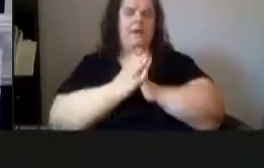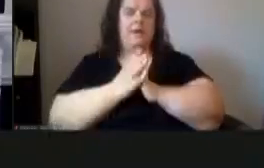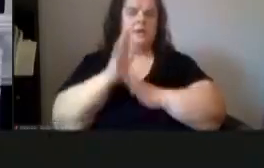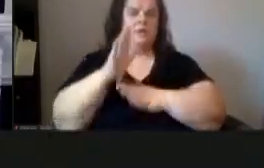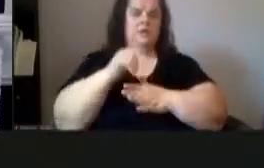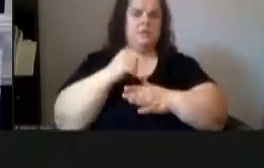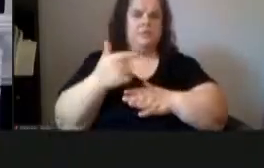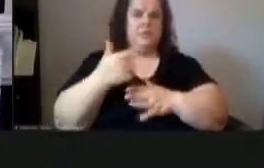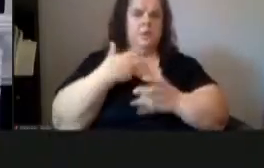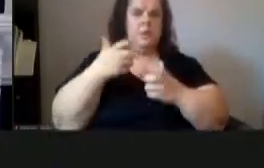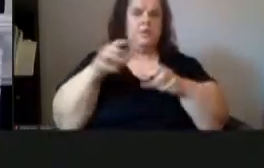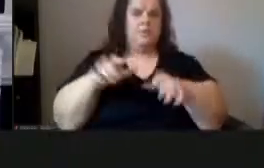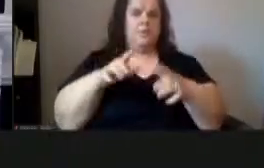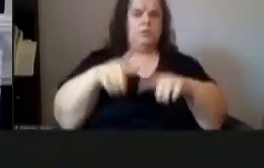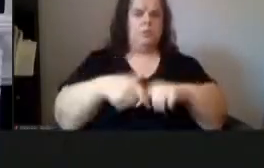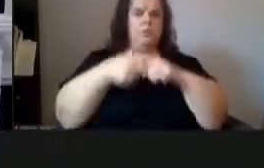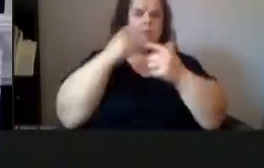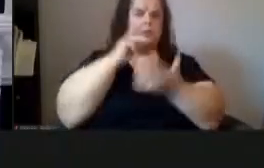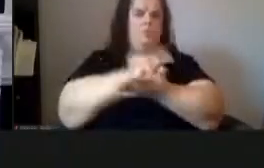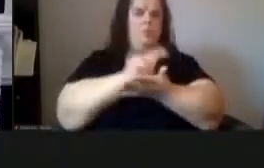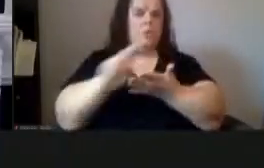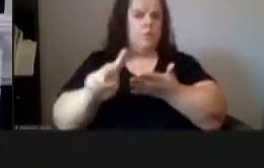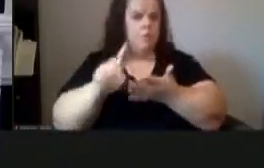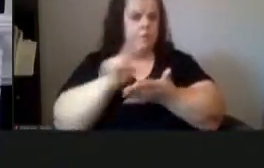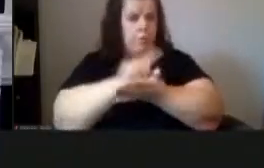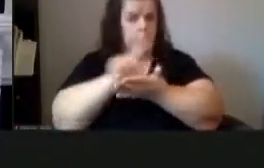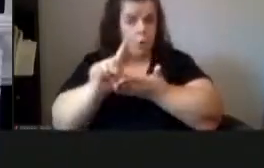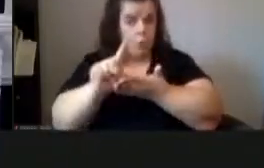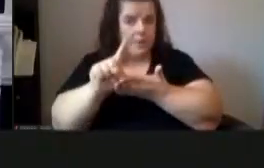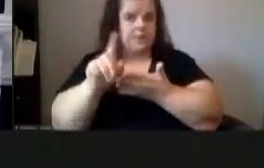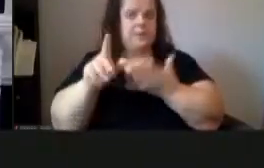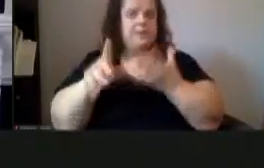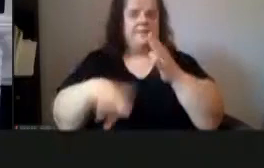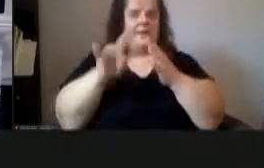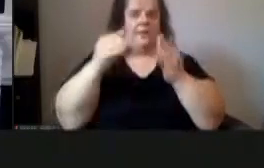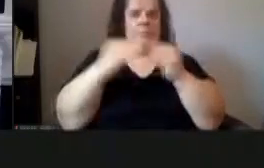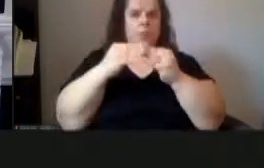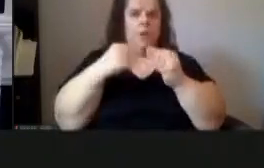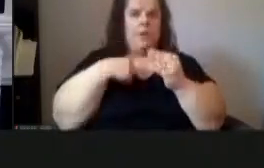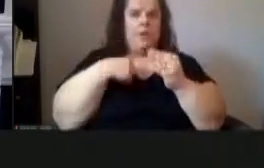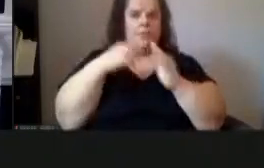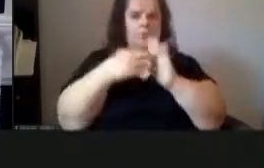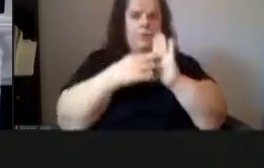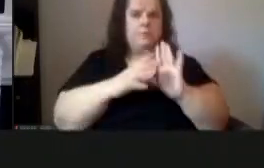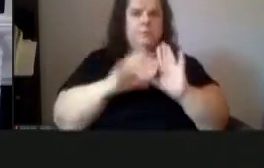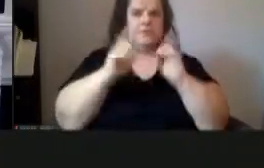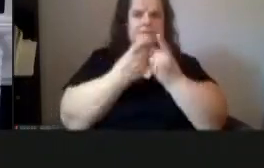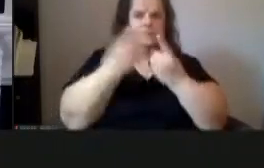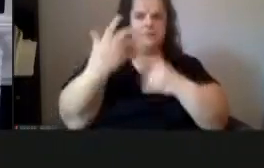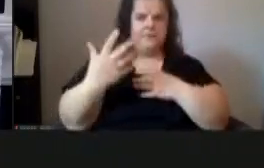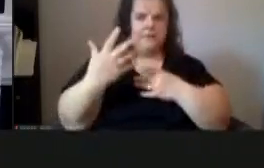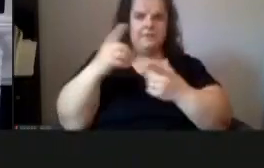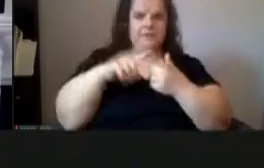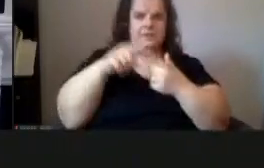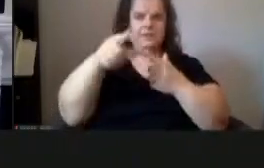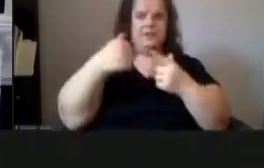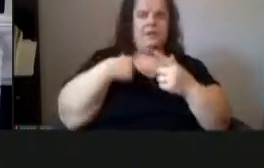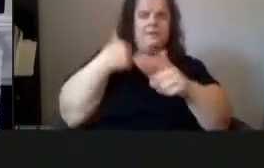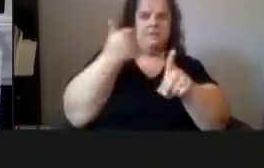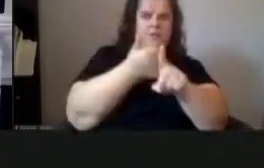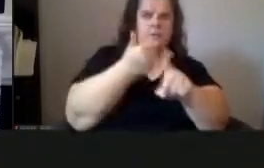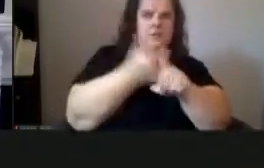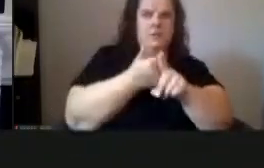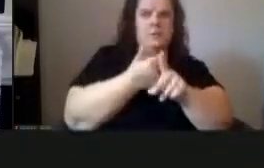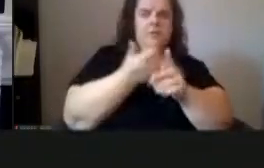a motion to hold for one week to find out a little bit more this is in a district that i'm representing council district five until they have a newly